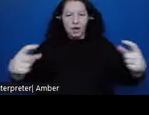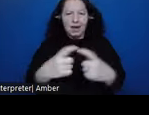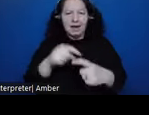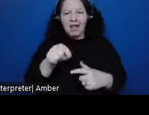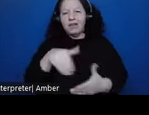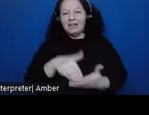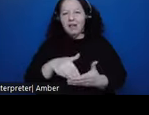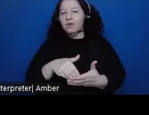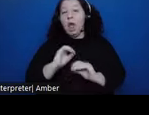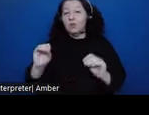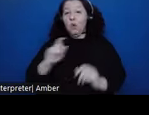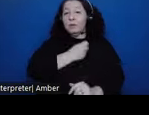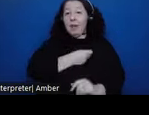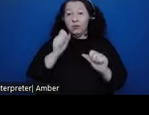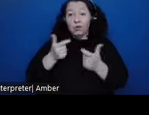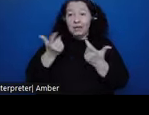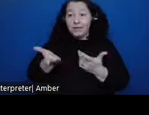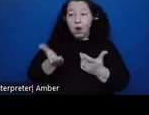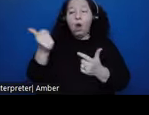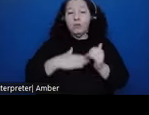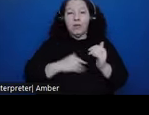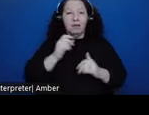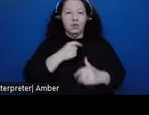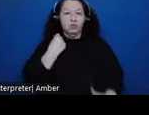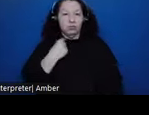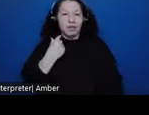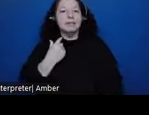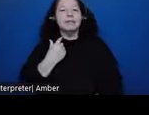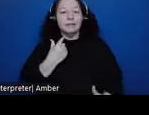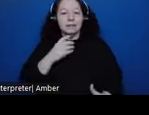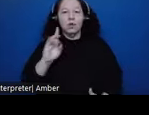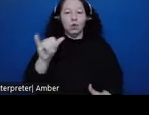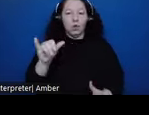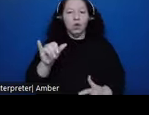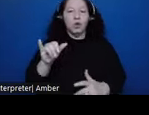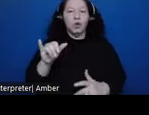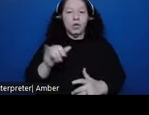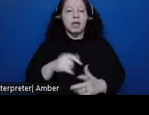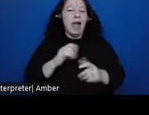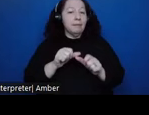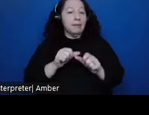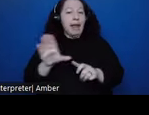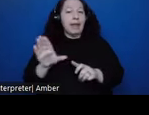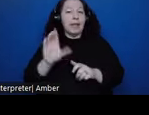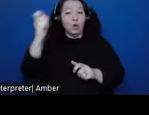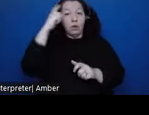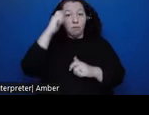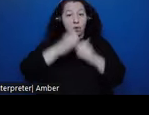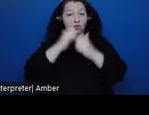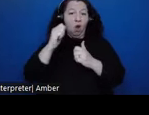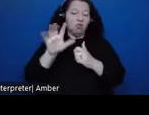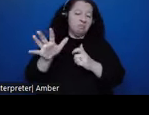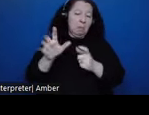Tlaxcala other than the clergy, and they maintained their own governmental structure somewhat modified, but basically their council became